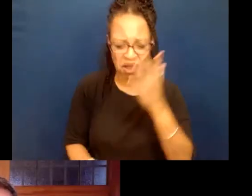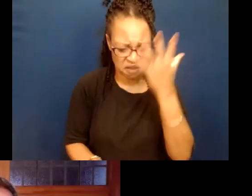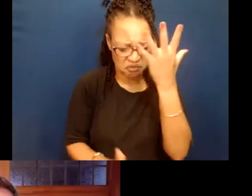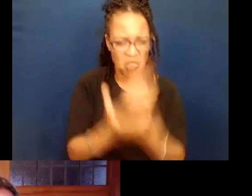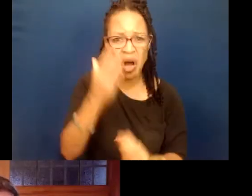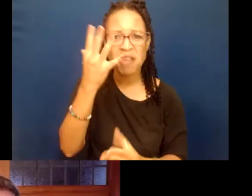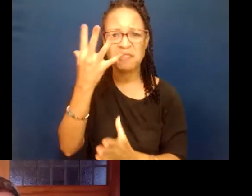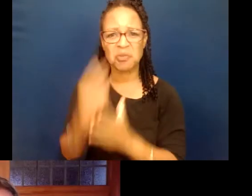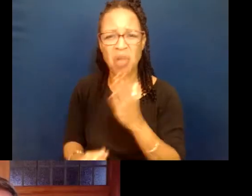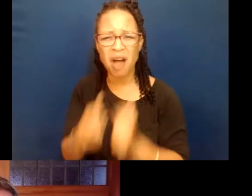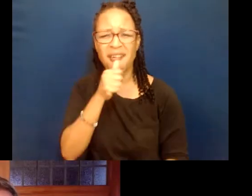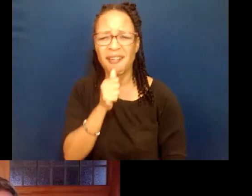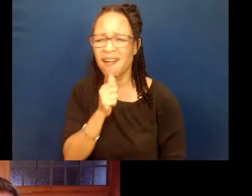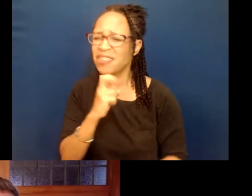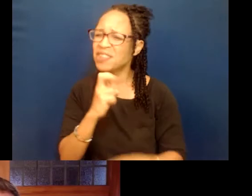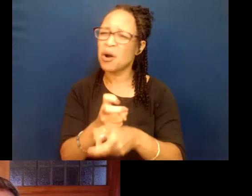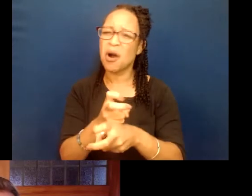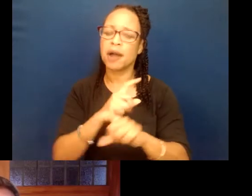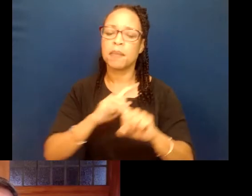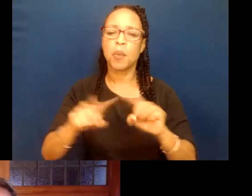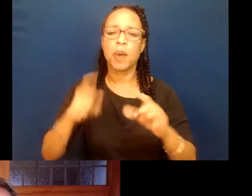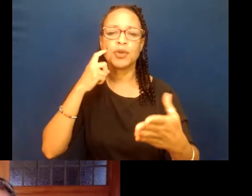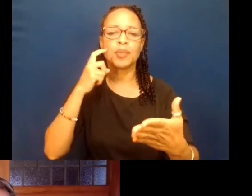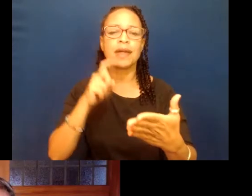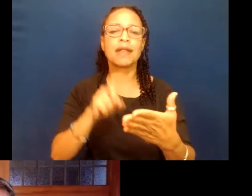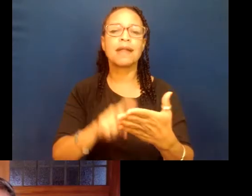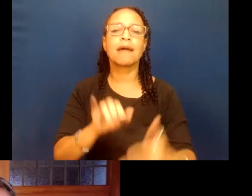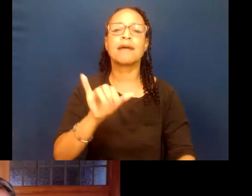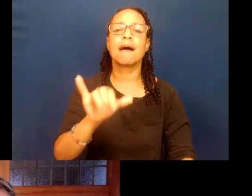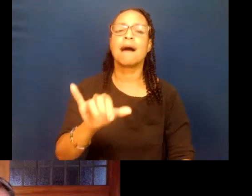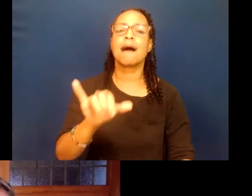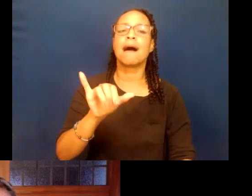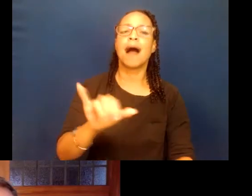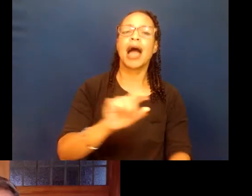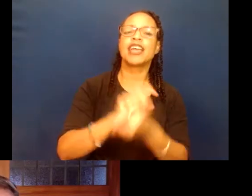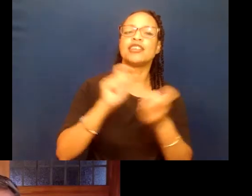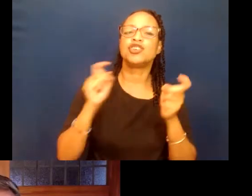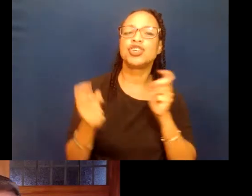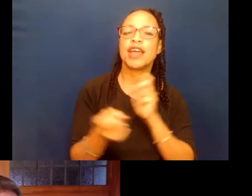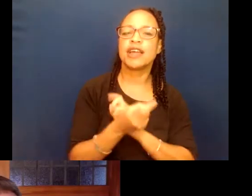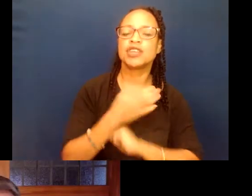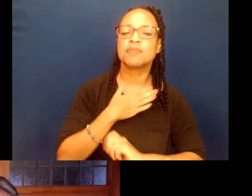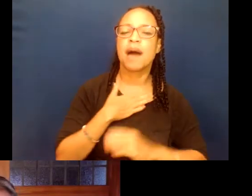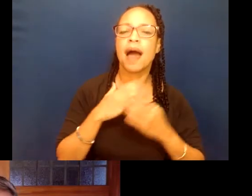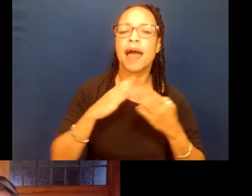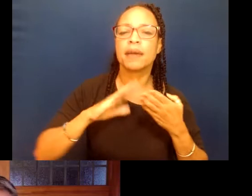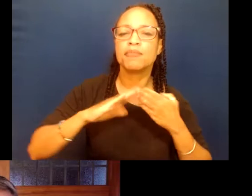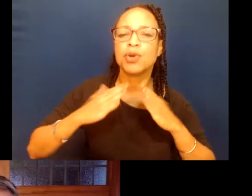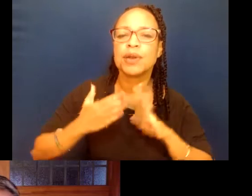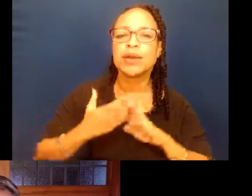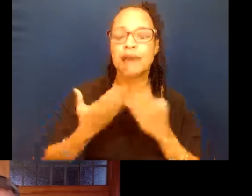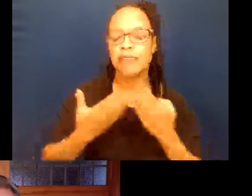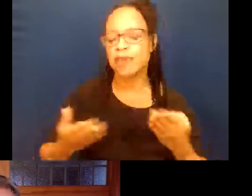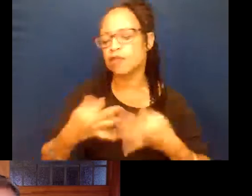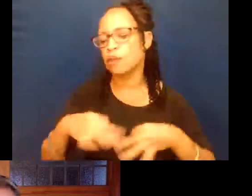is difficult to deal with. But once people start realizing, I can change my community, I can change things that I know are important. Look, it just